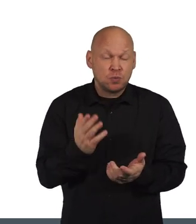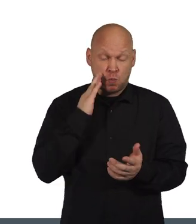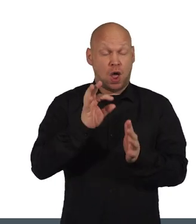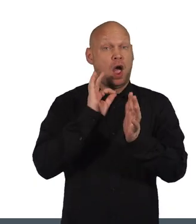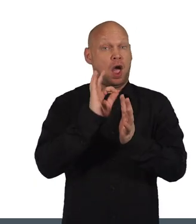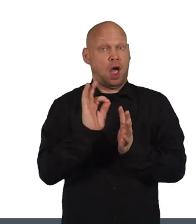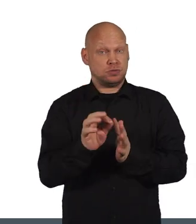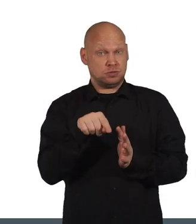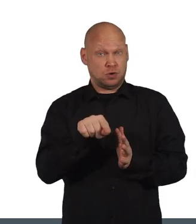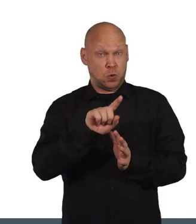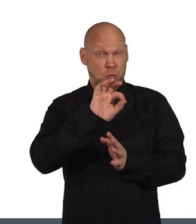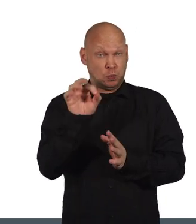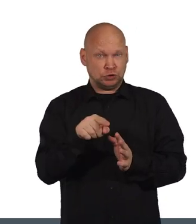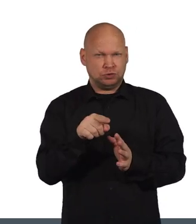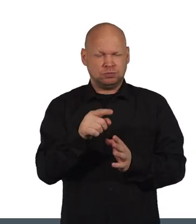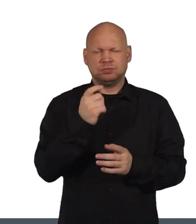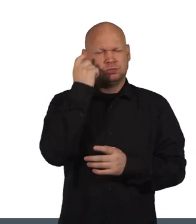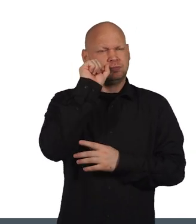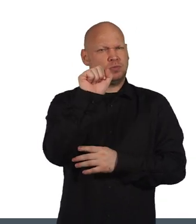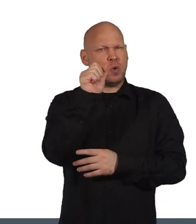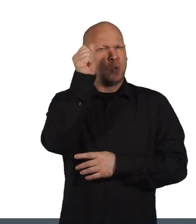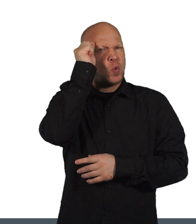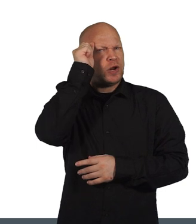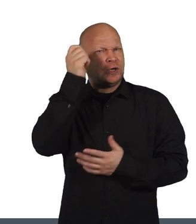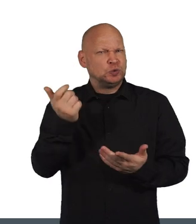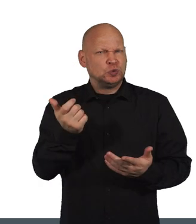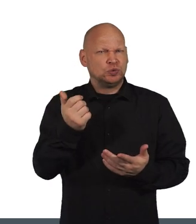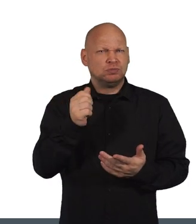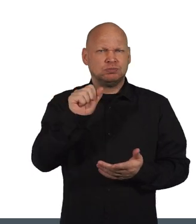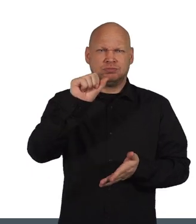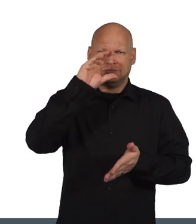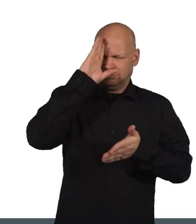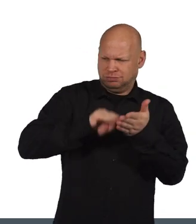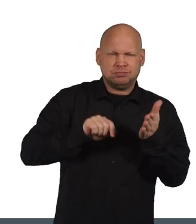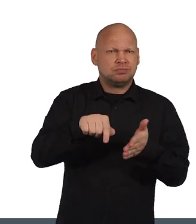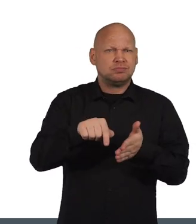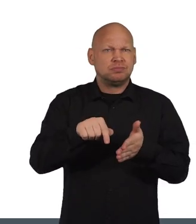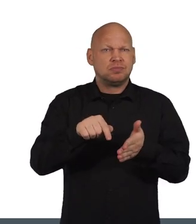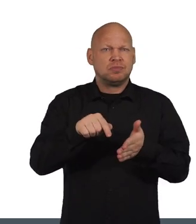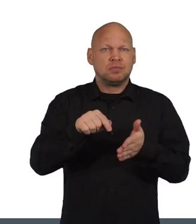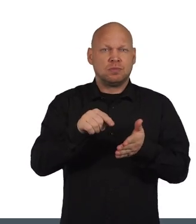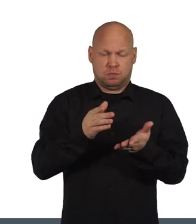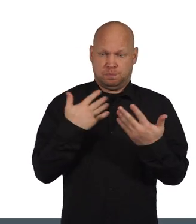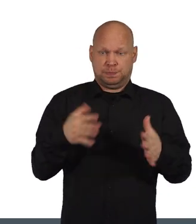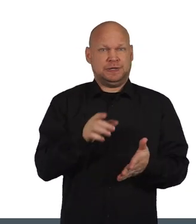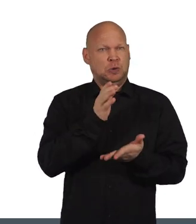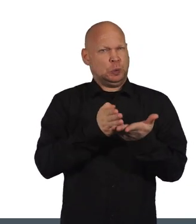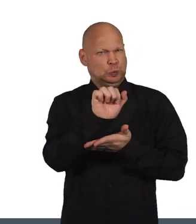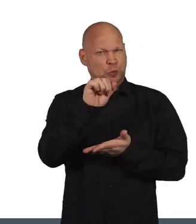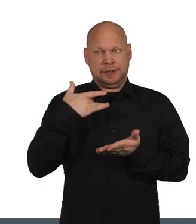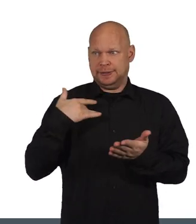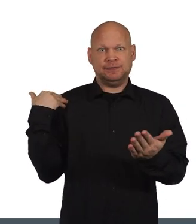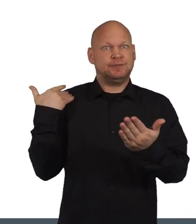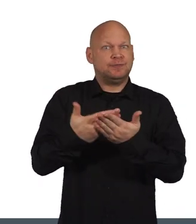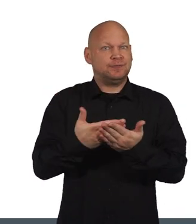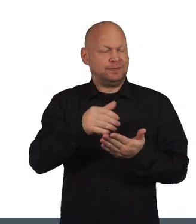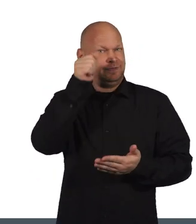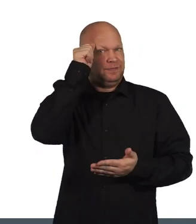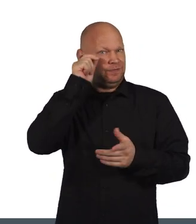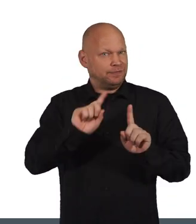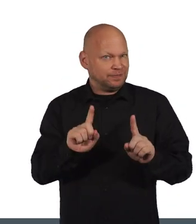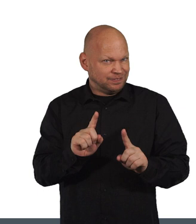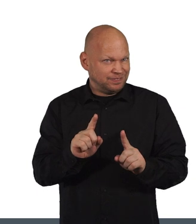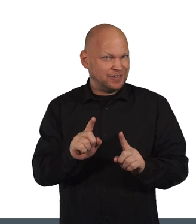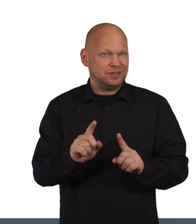When answering this question, think about your knowledge and expertise that comes from your lived experience of the